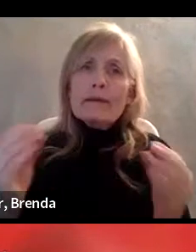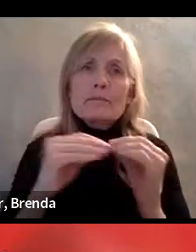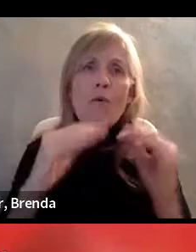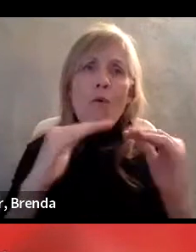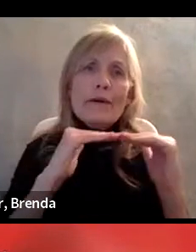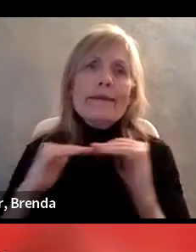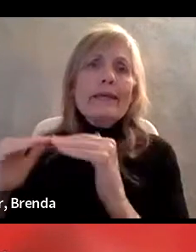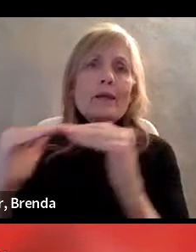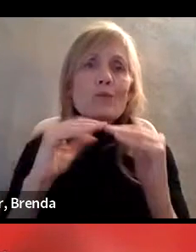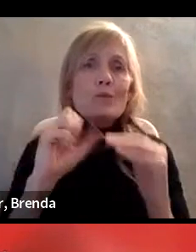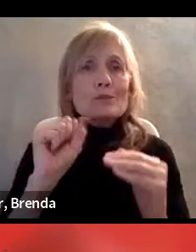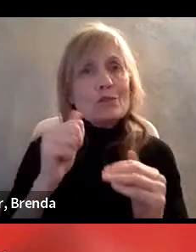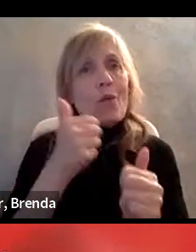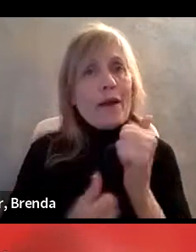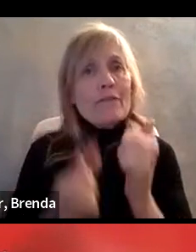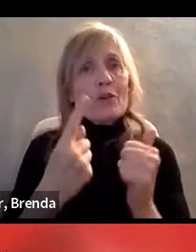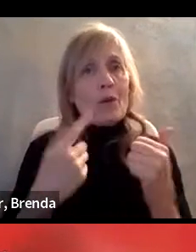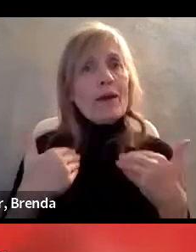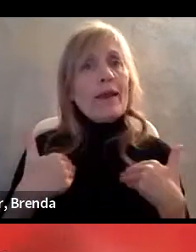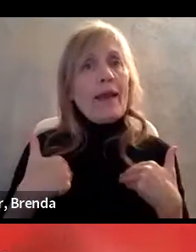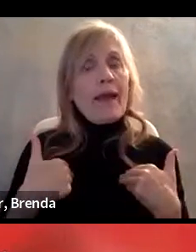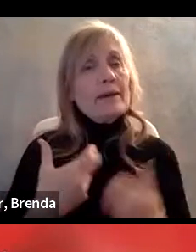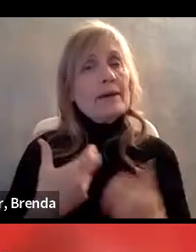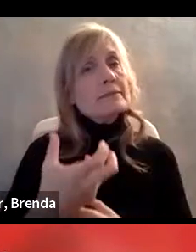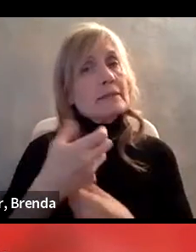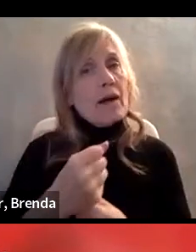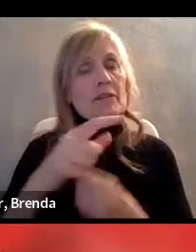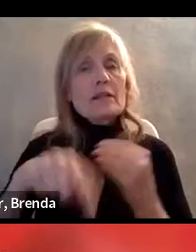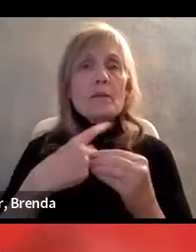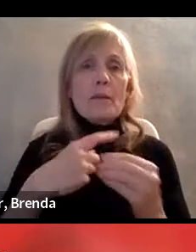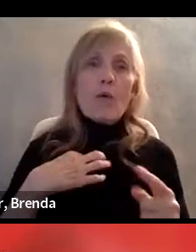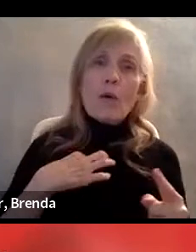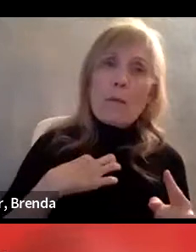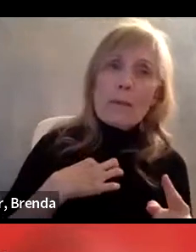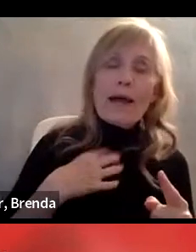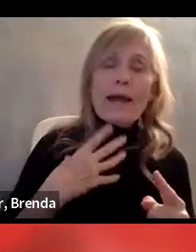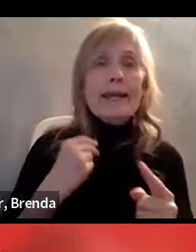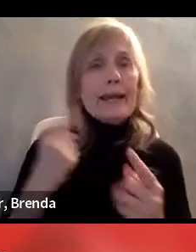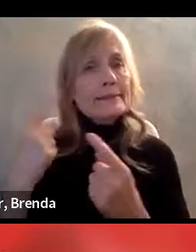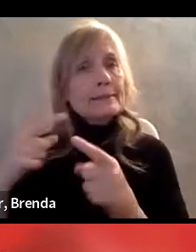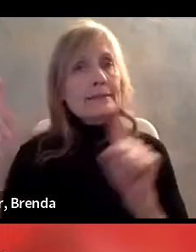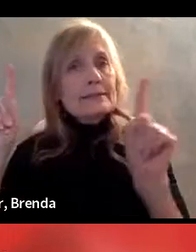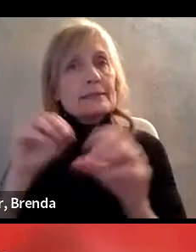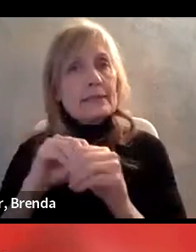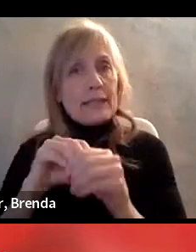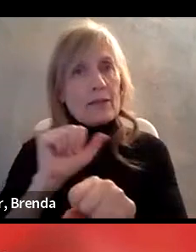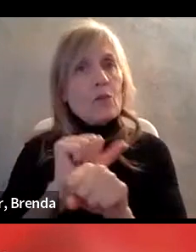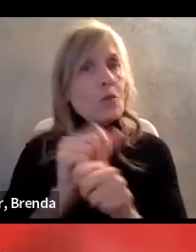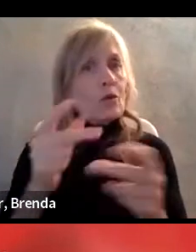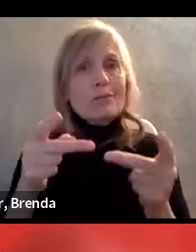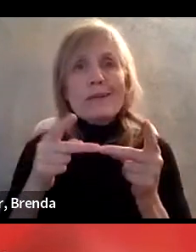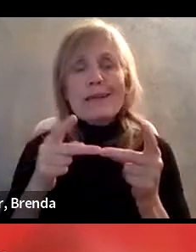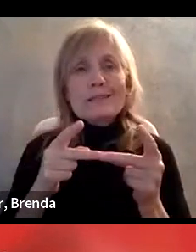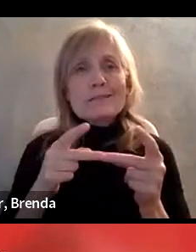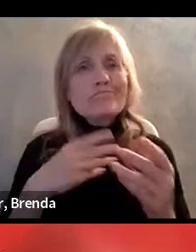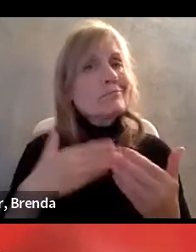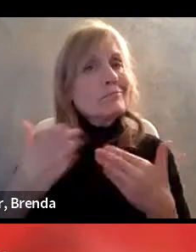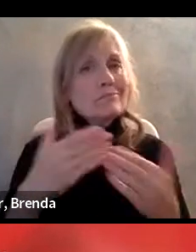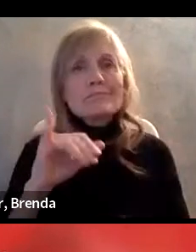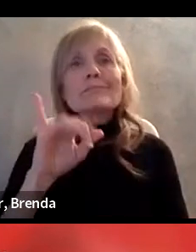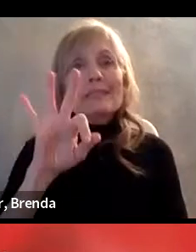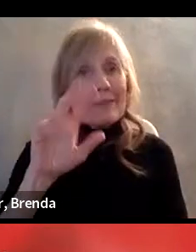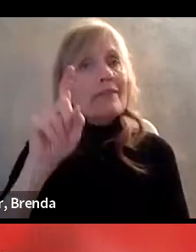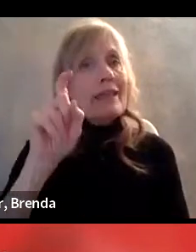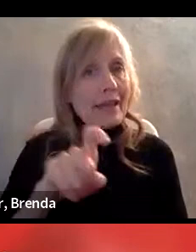employees feel confident that they'll have what they need so that they can apply for jobs and be successful in the workplace, regardless of their caregiving, uh, needs.